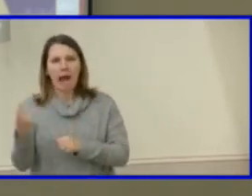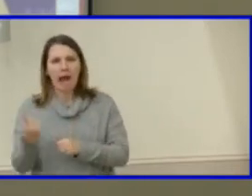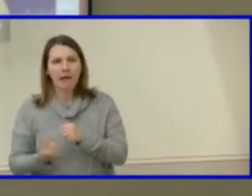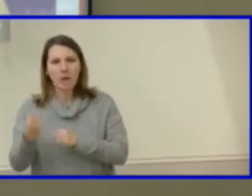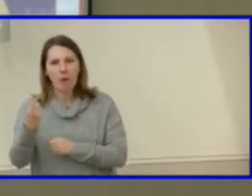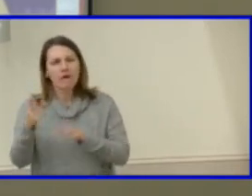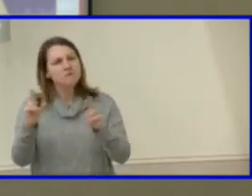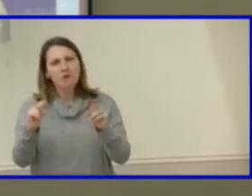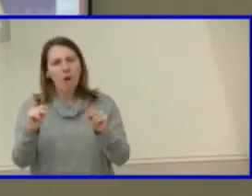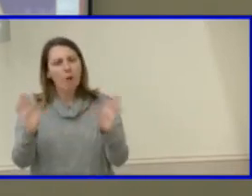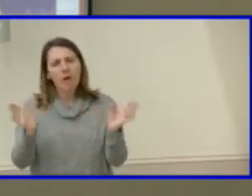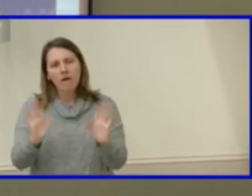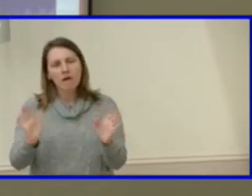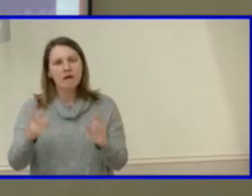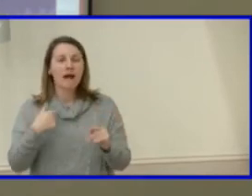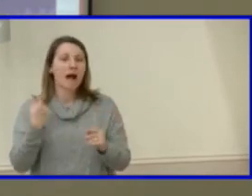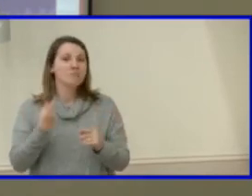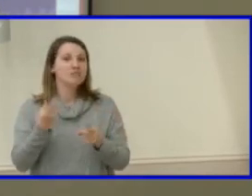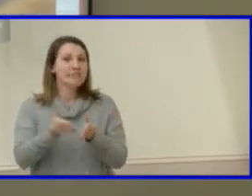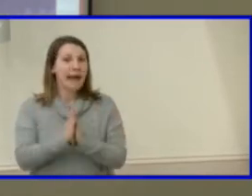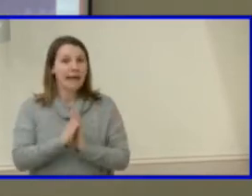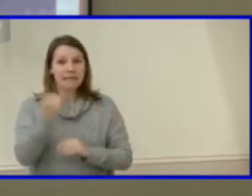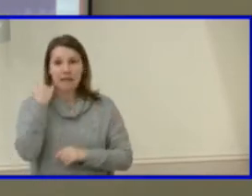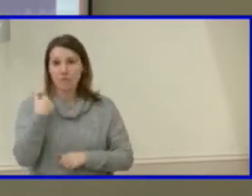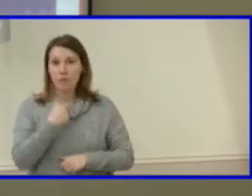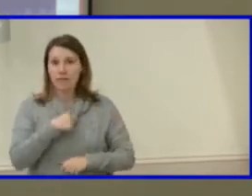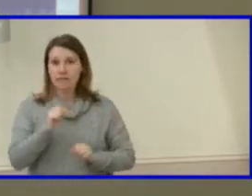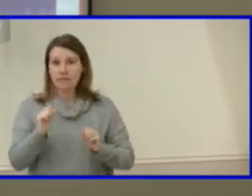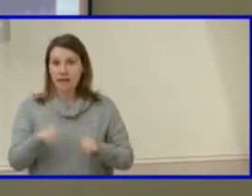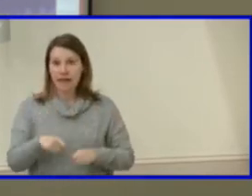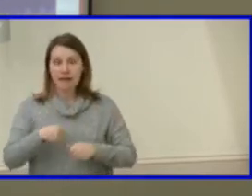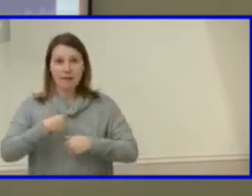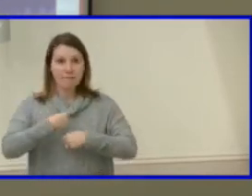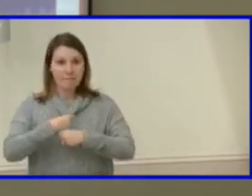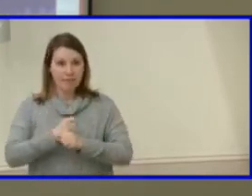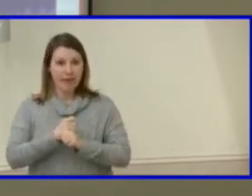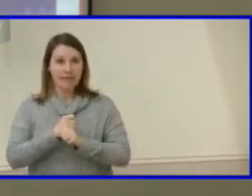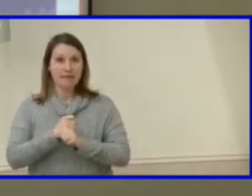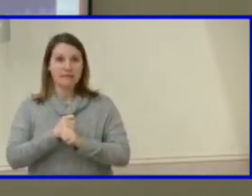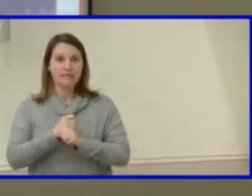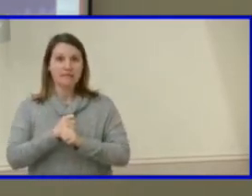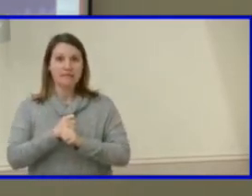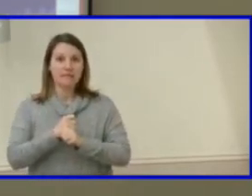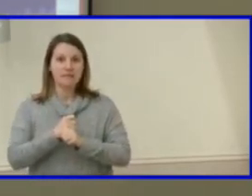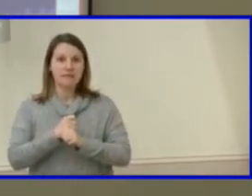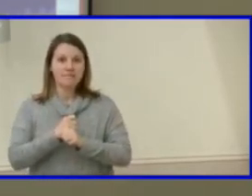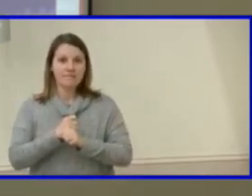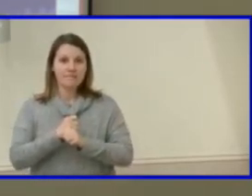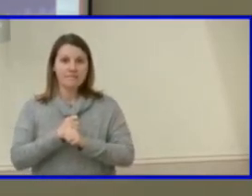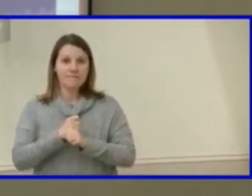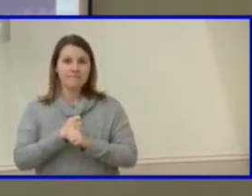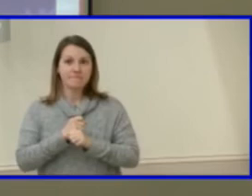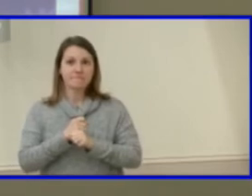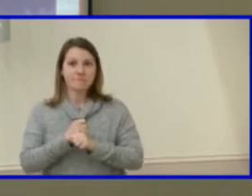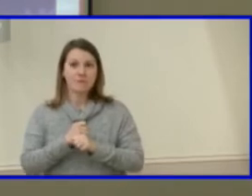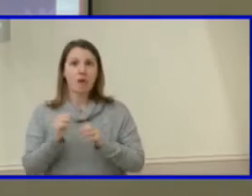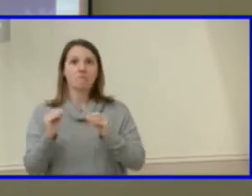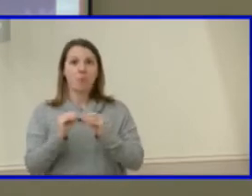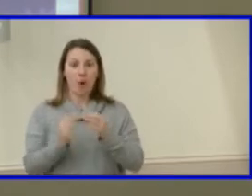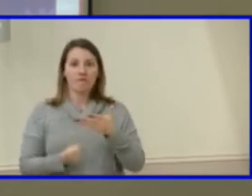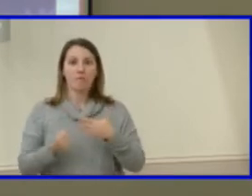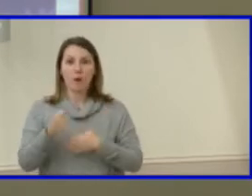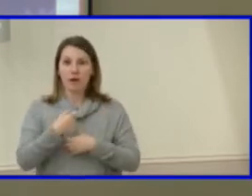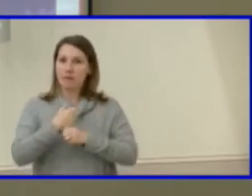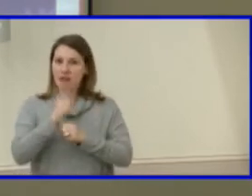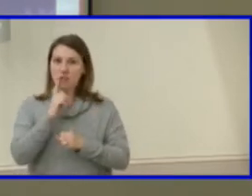anything like that i'm just hoping that we can put it up closer to to ensure that it is in that bond referendum if there is